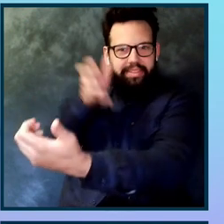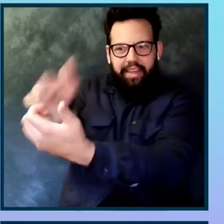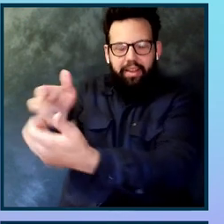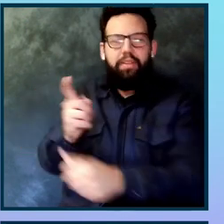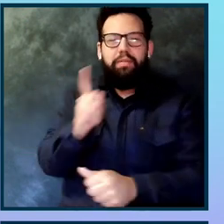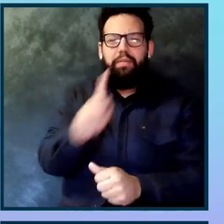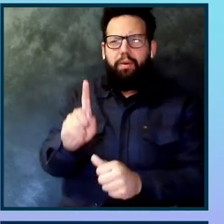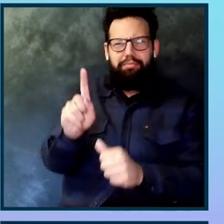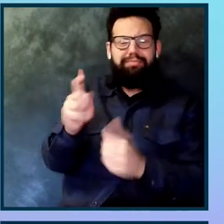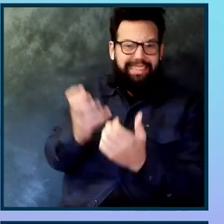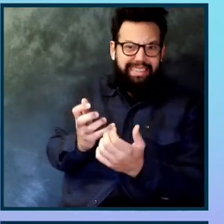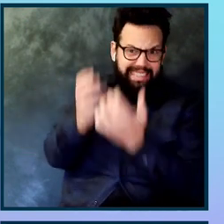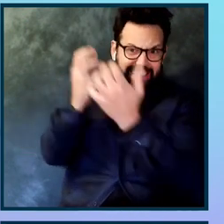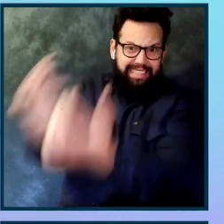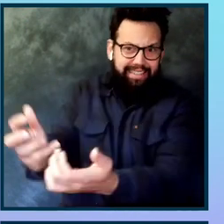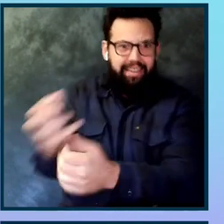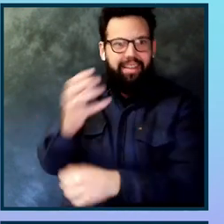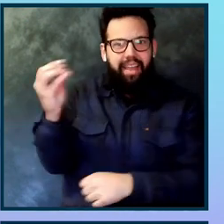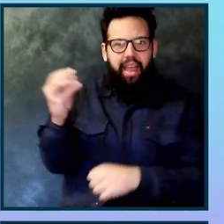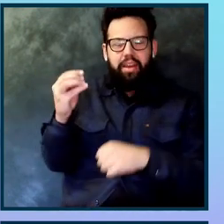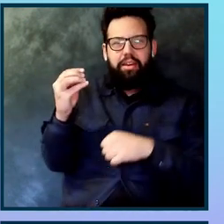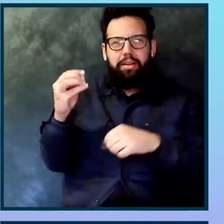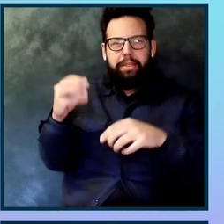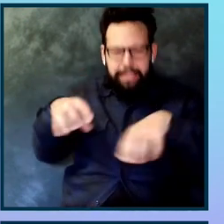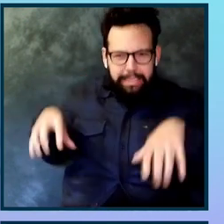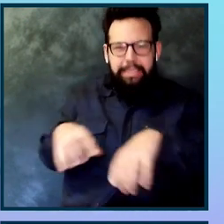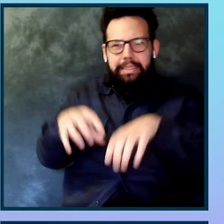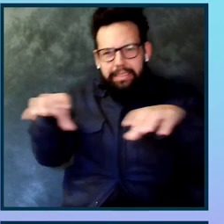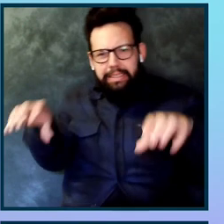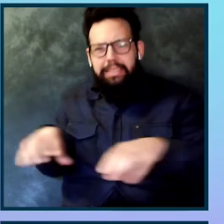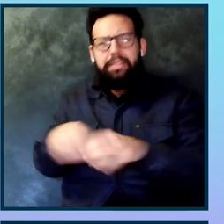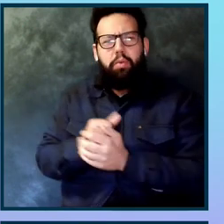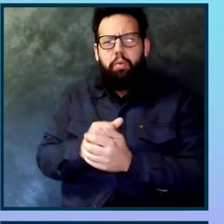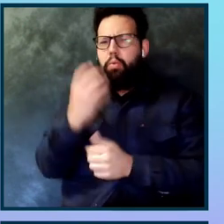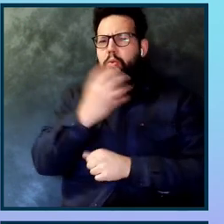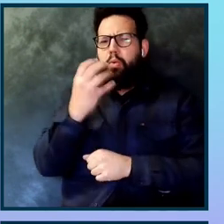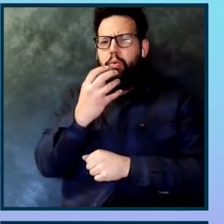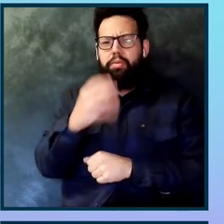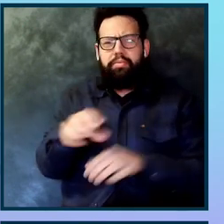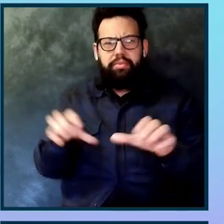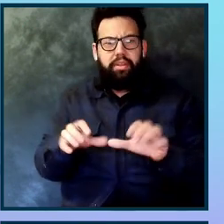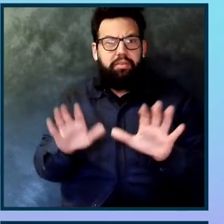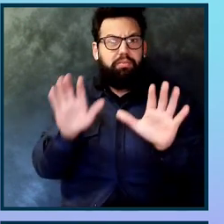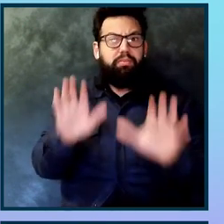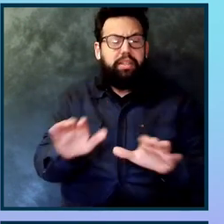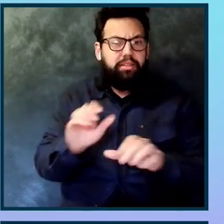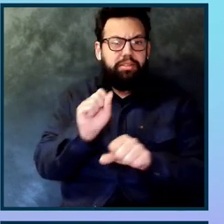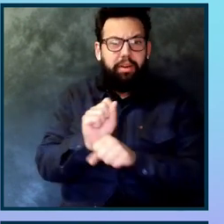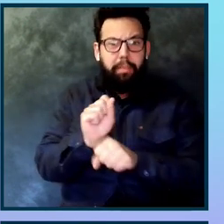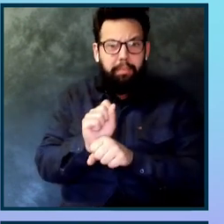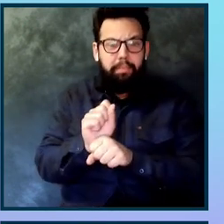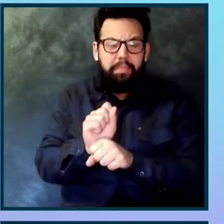Adobe has done an incredible job and has a top-notch of extremely experienced